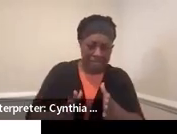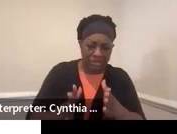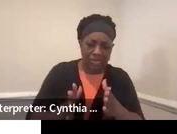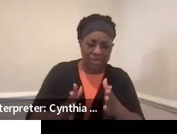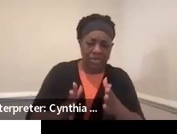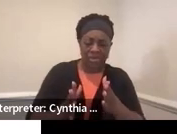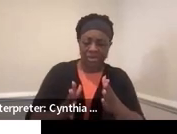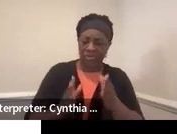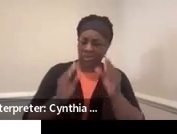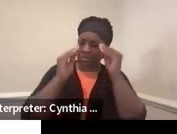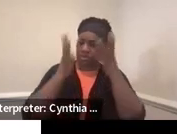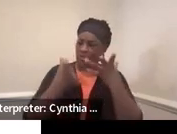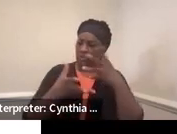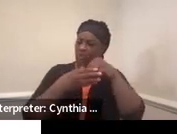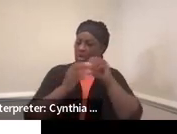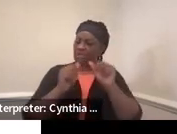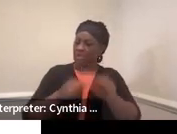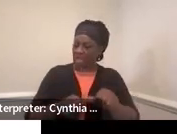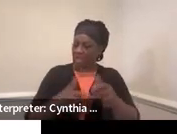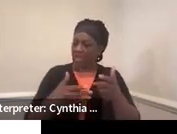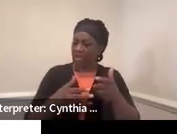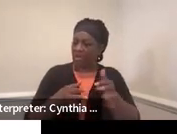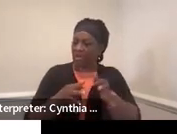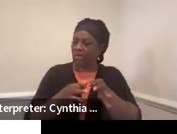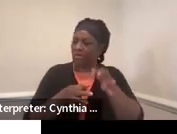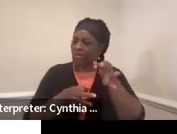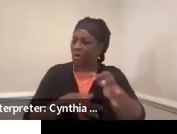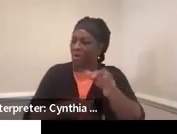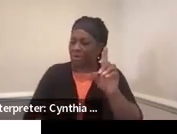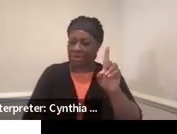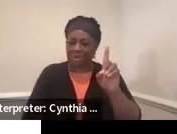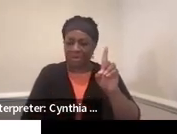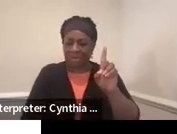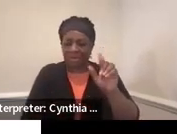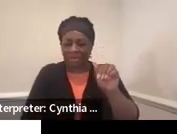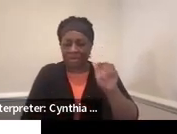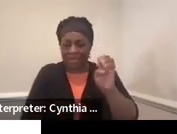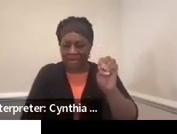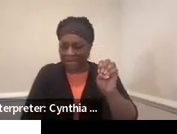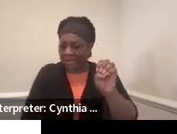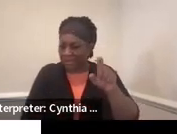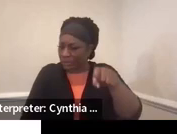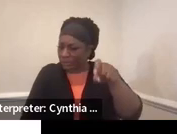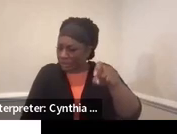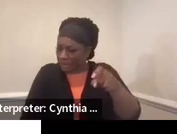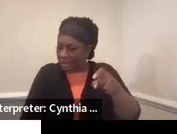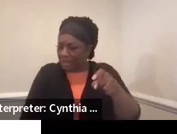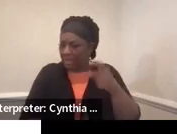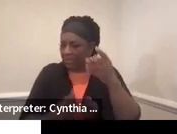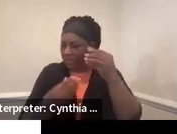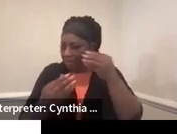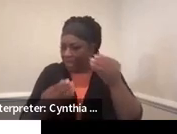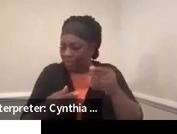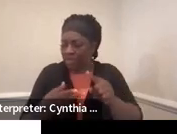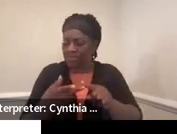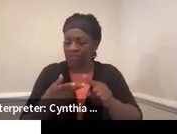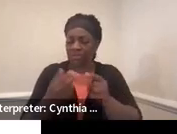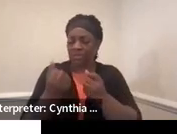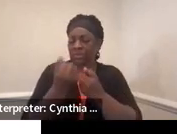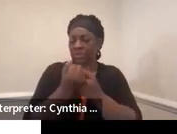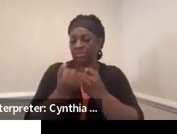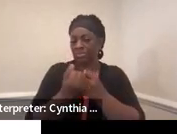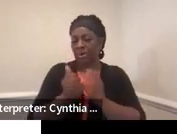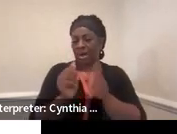forward the dates that you will need the information to support